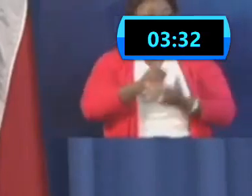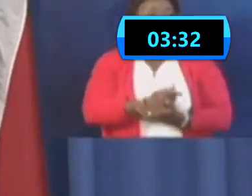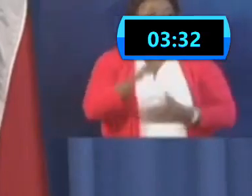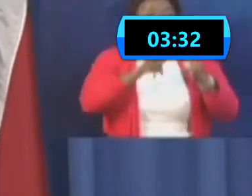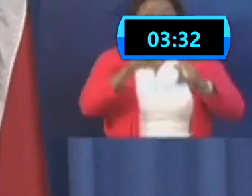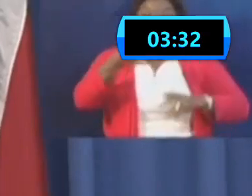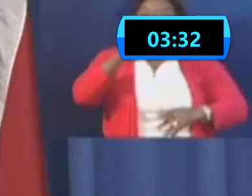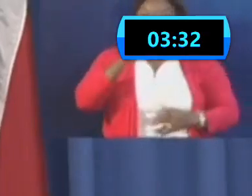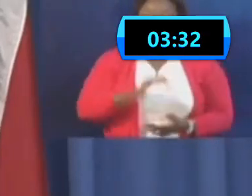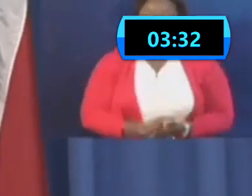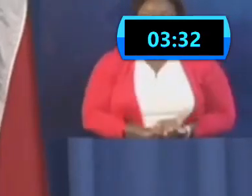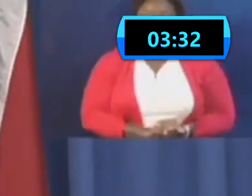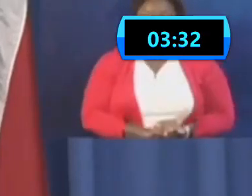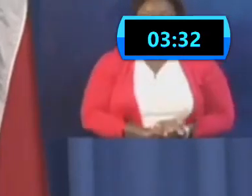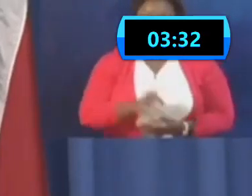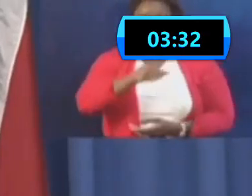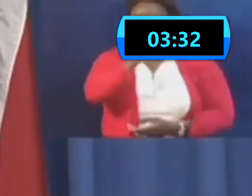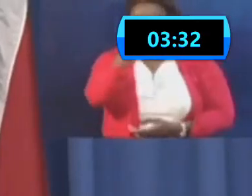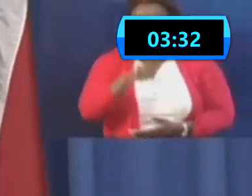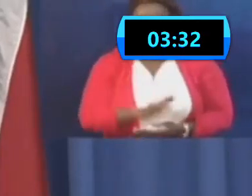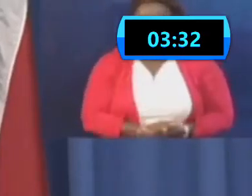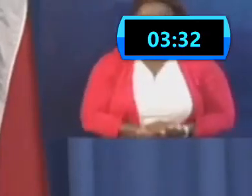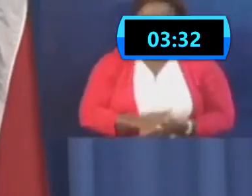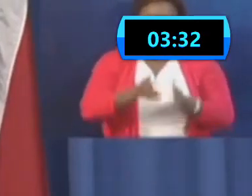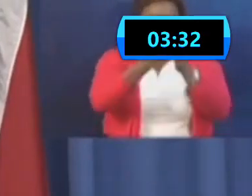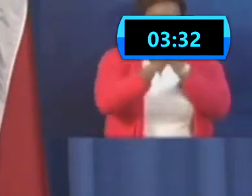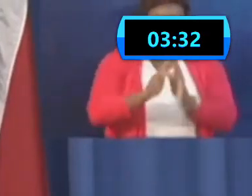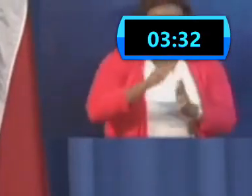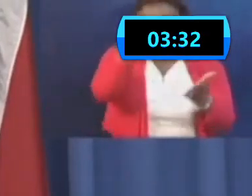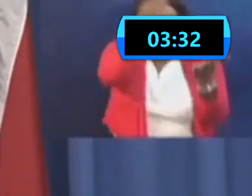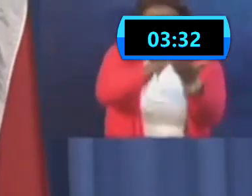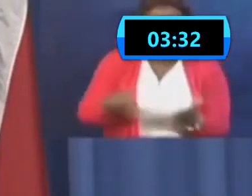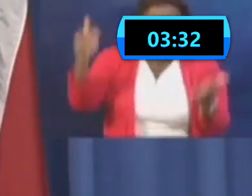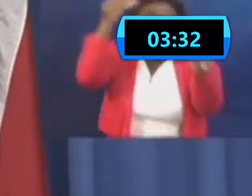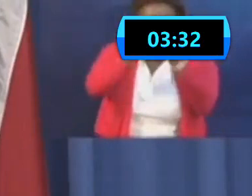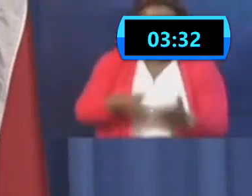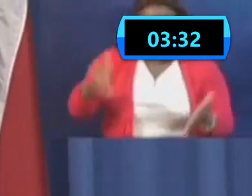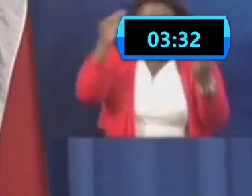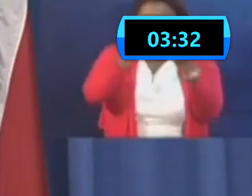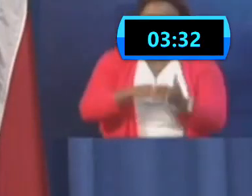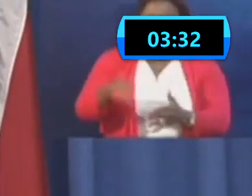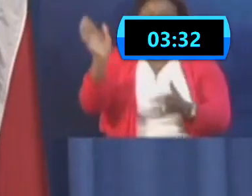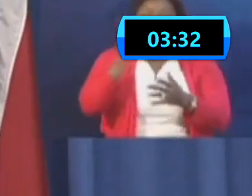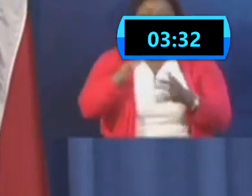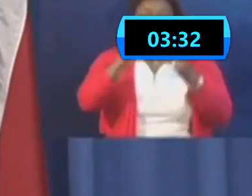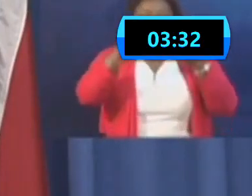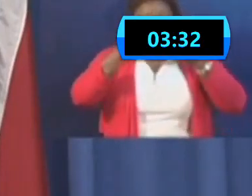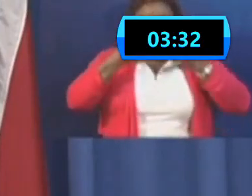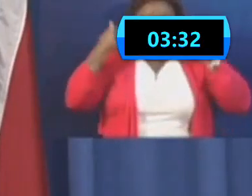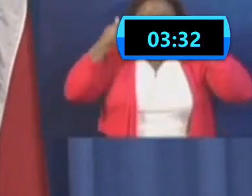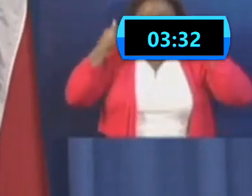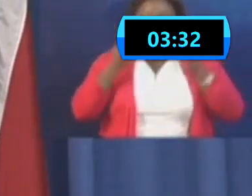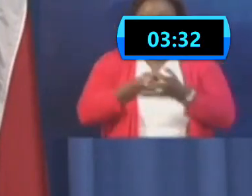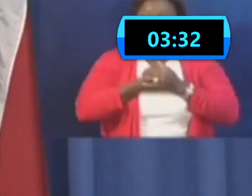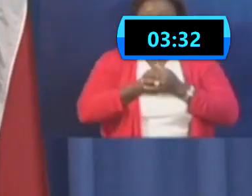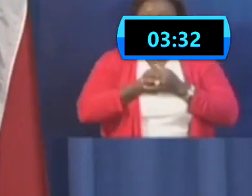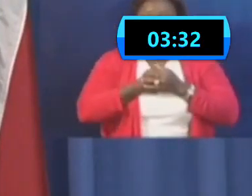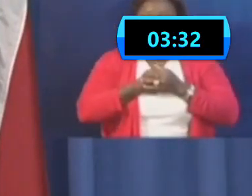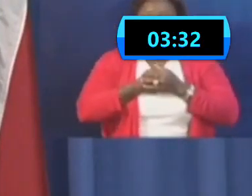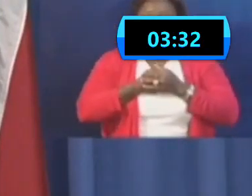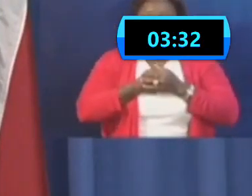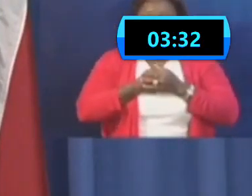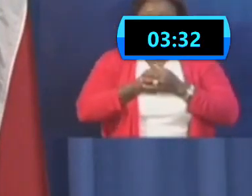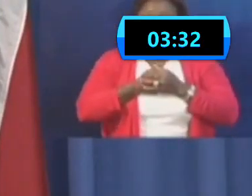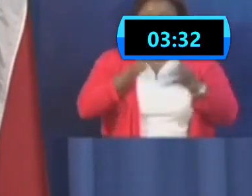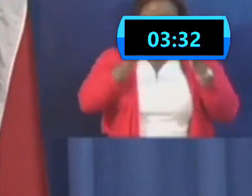Okay? Premises, there's one question we've been bombarded with, which is to do with the mandatory mask wearing. A lot of people have been asking, do I